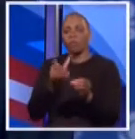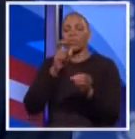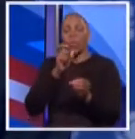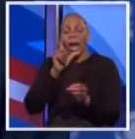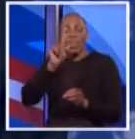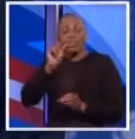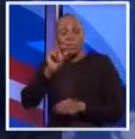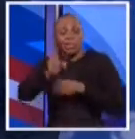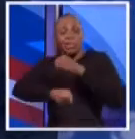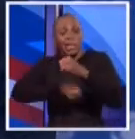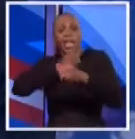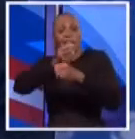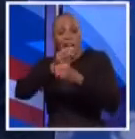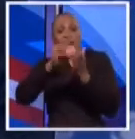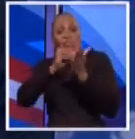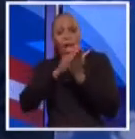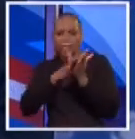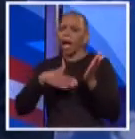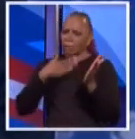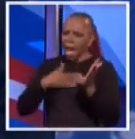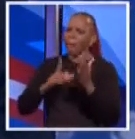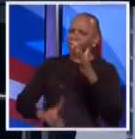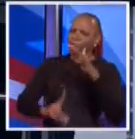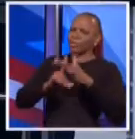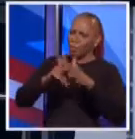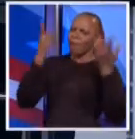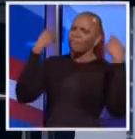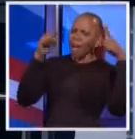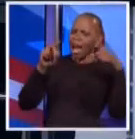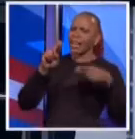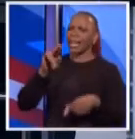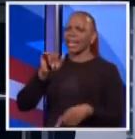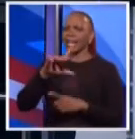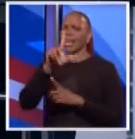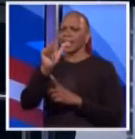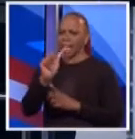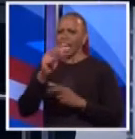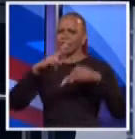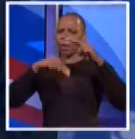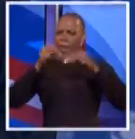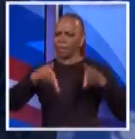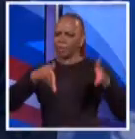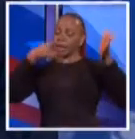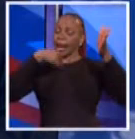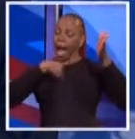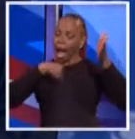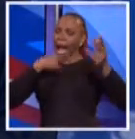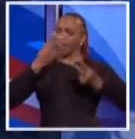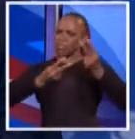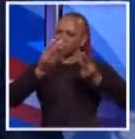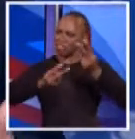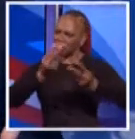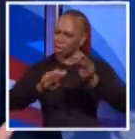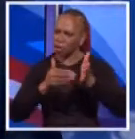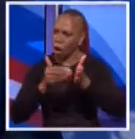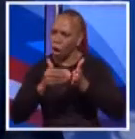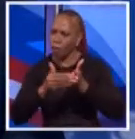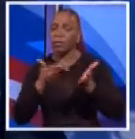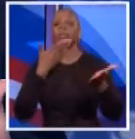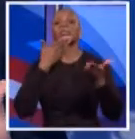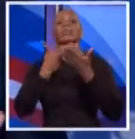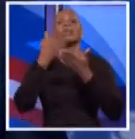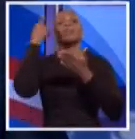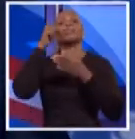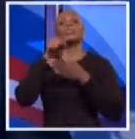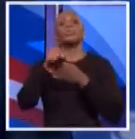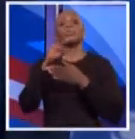-year record. I'm glad that you finally showed up at a NYCHA development, one of the ones I visited many times. I think it's good for you to see how other people live,